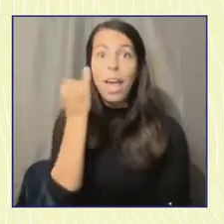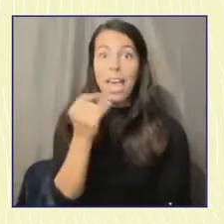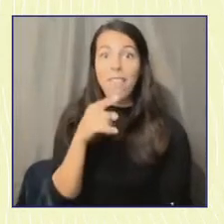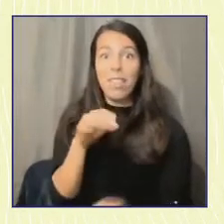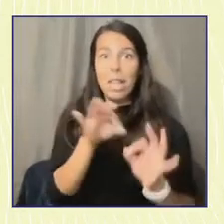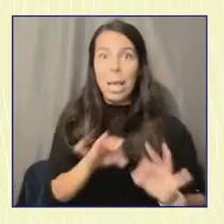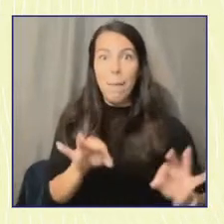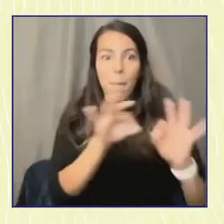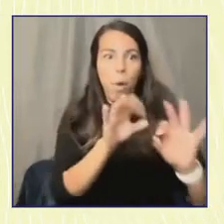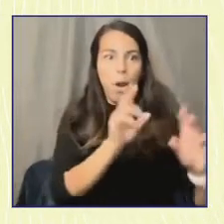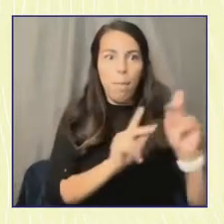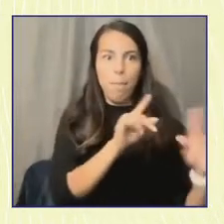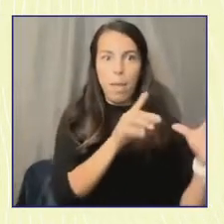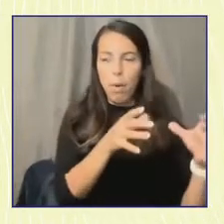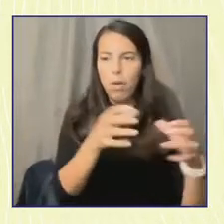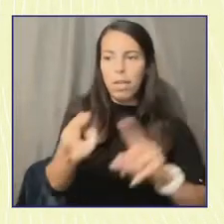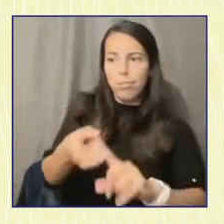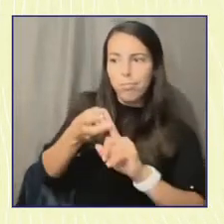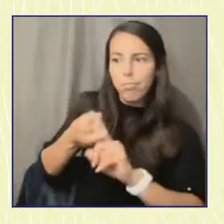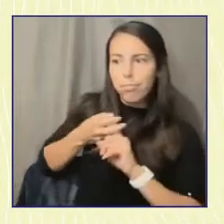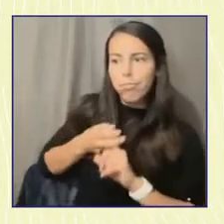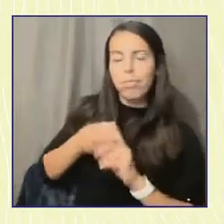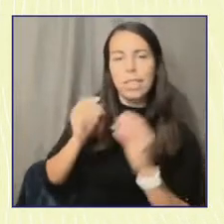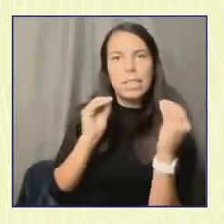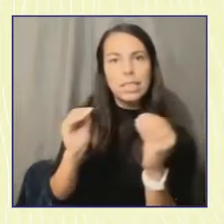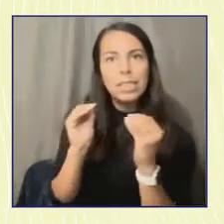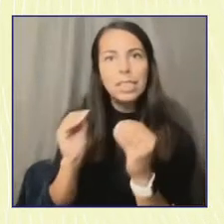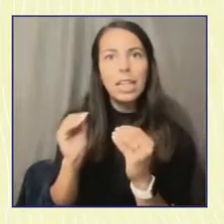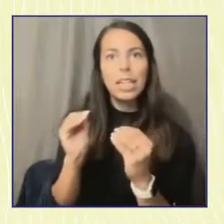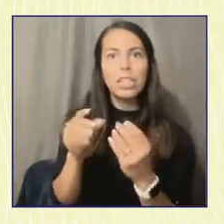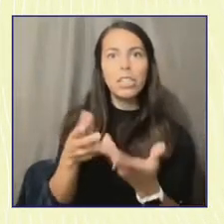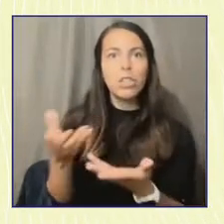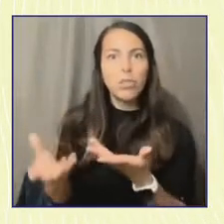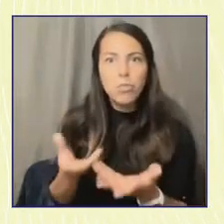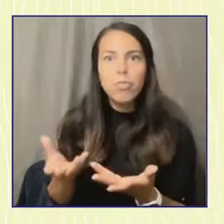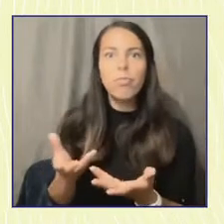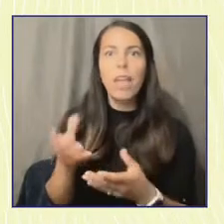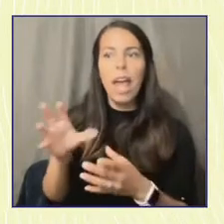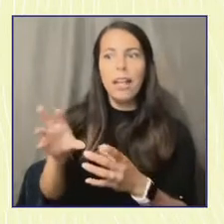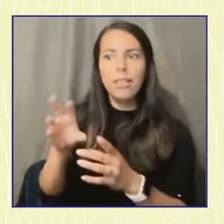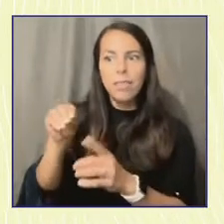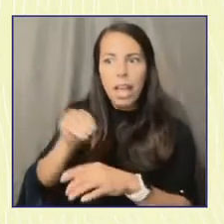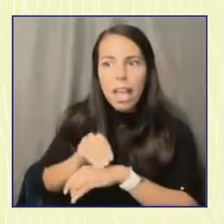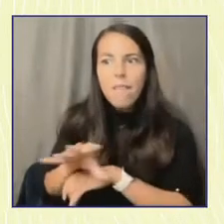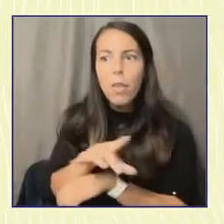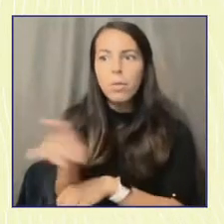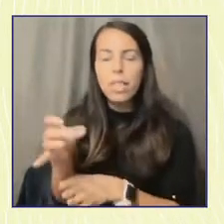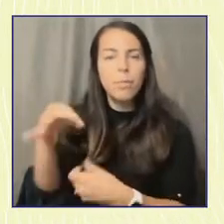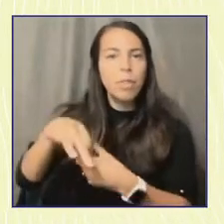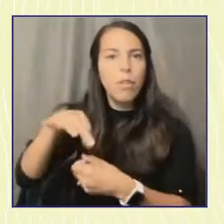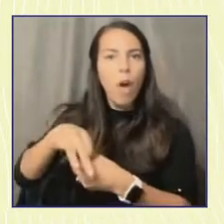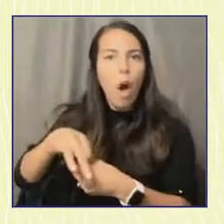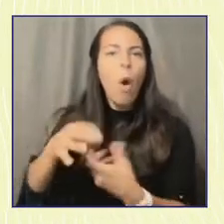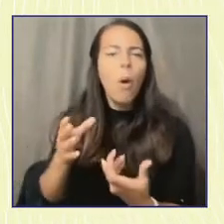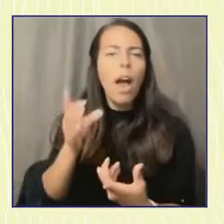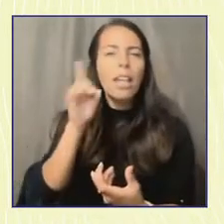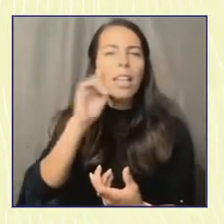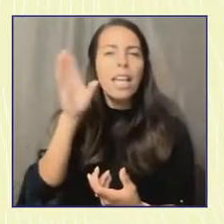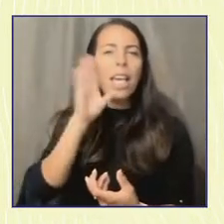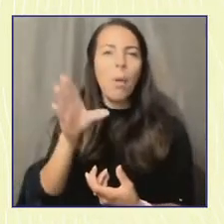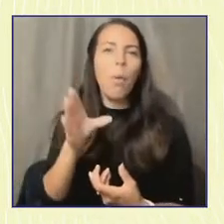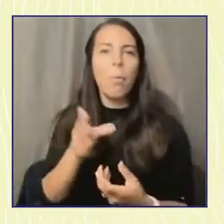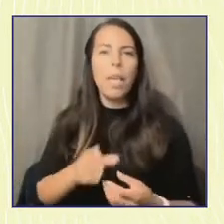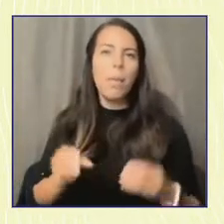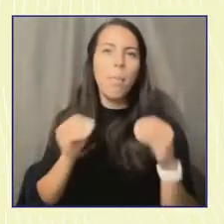if they're hiring them or just consult them in various ways, I think it'll help to sort of make the messaging a bit more authentic